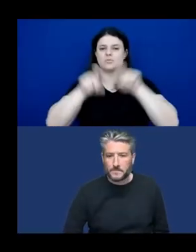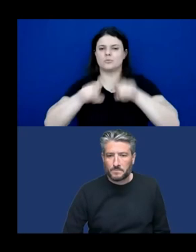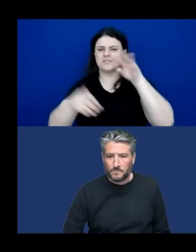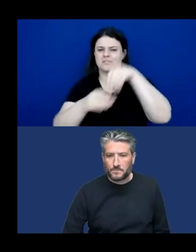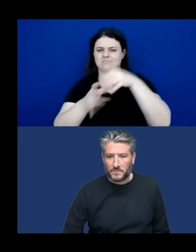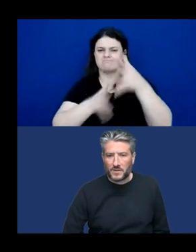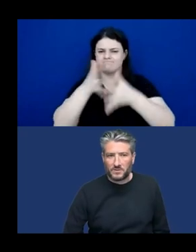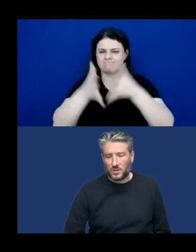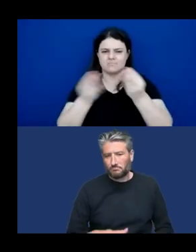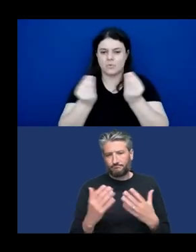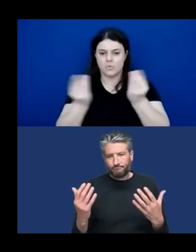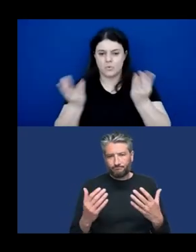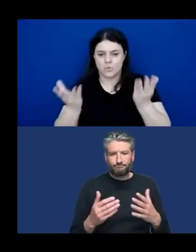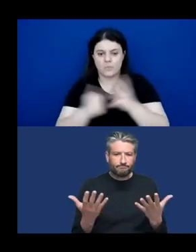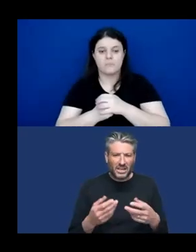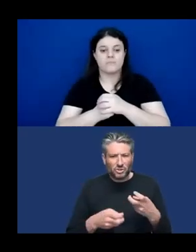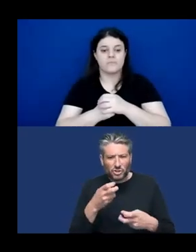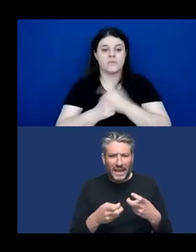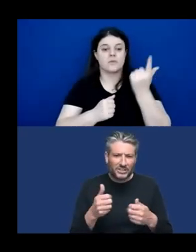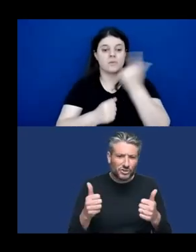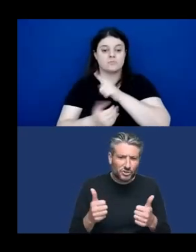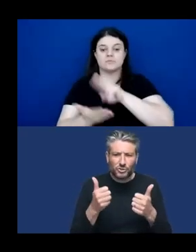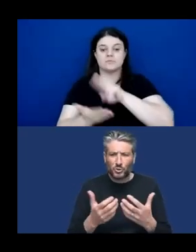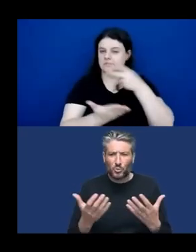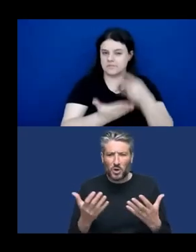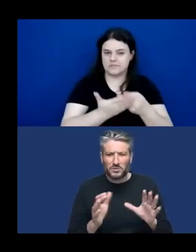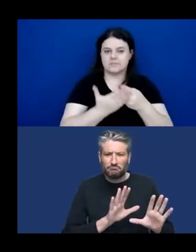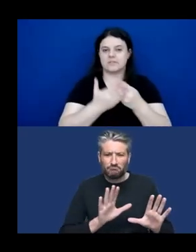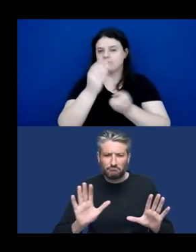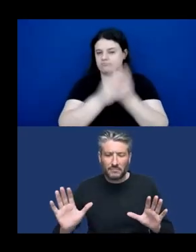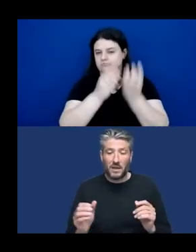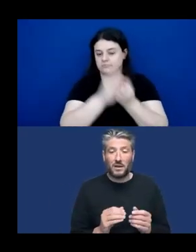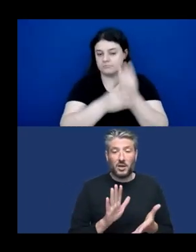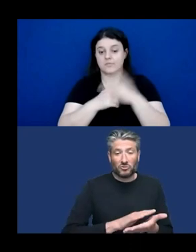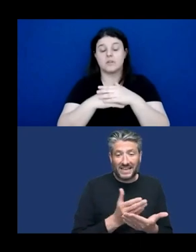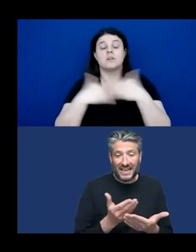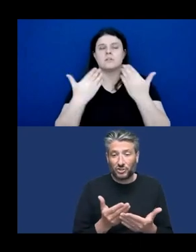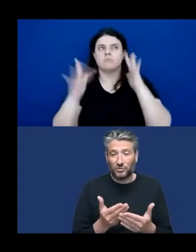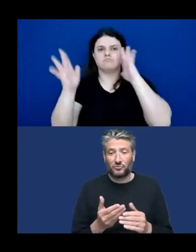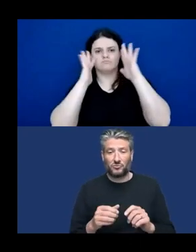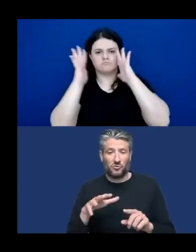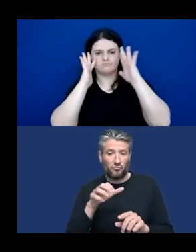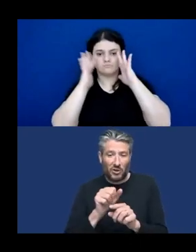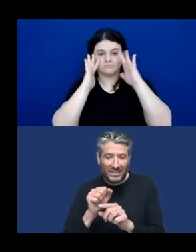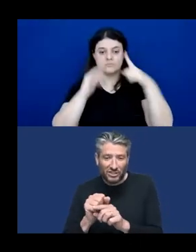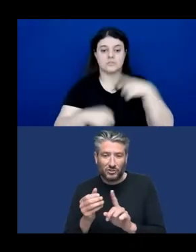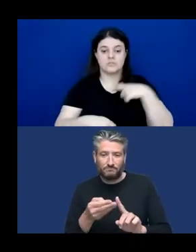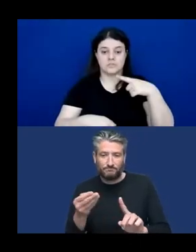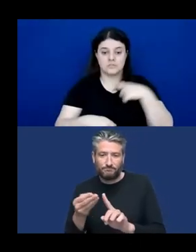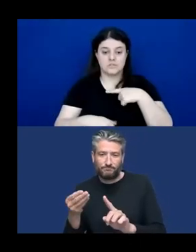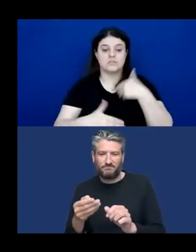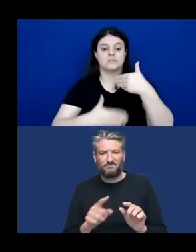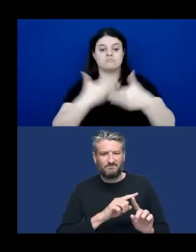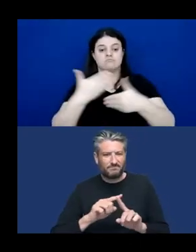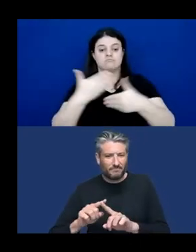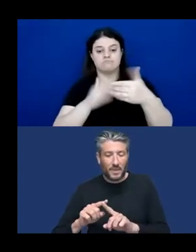spans recognition, generation, and translation? To answer this question, we ran a workshop with attendees from a variety of fields,